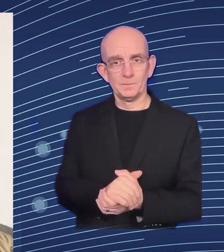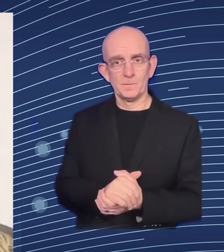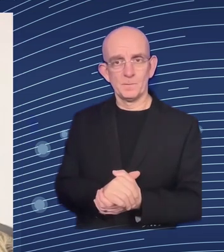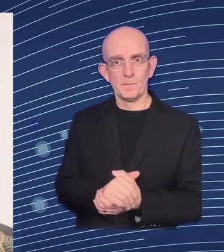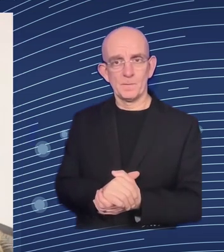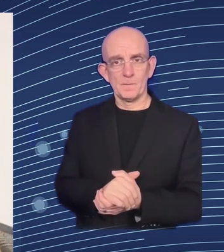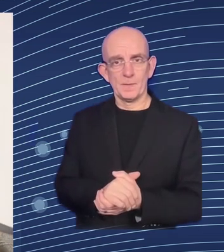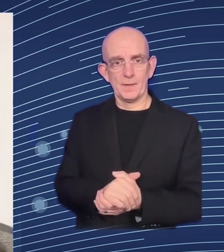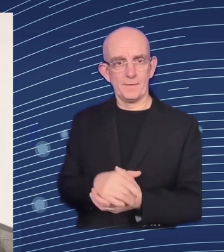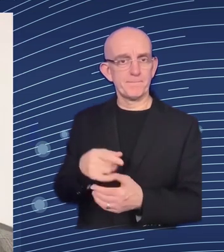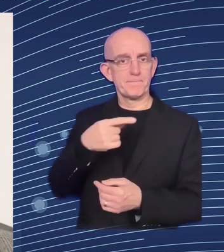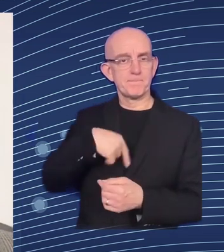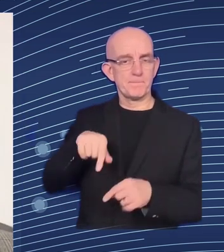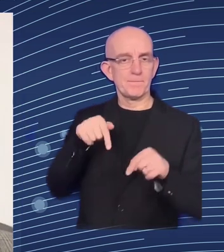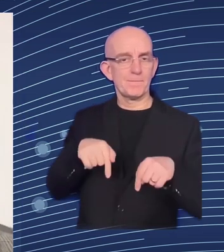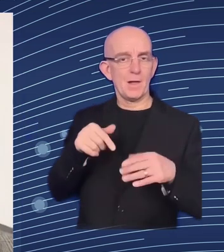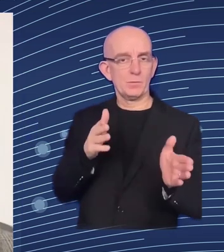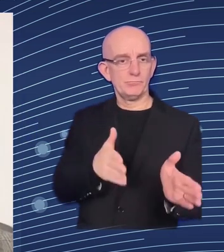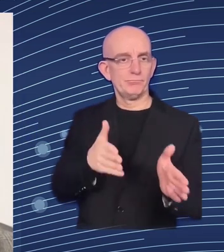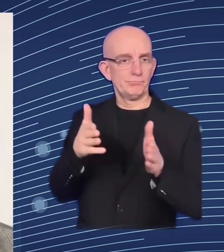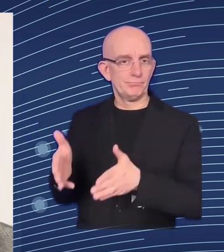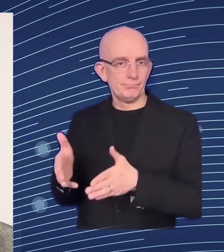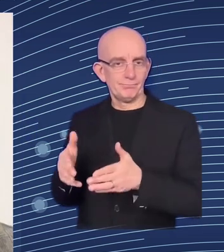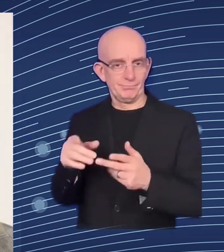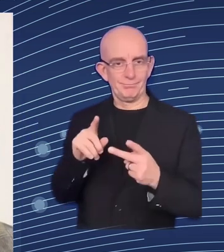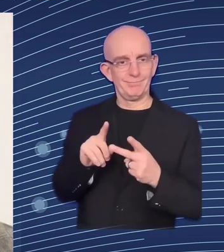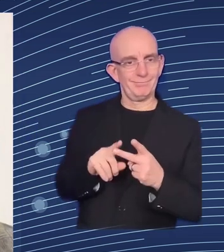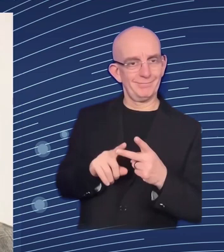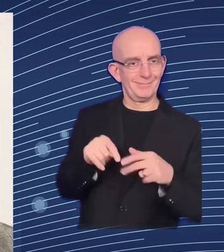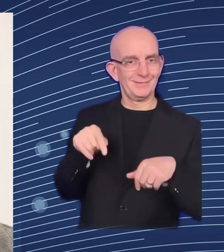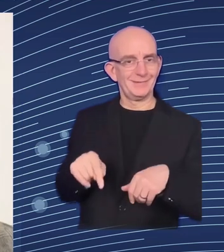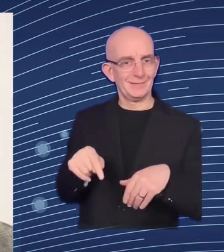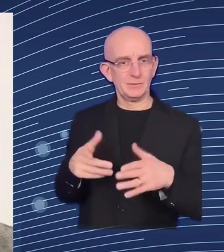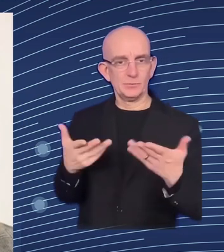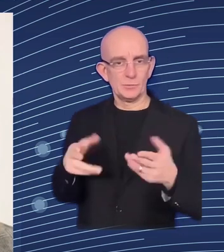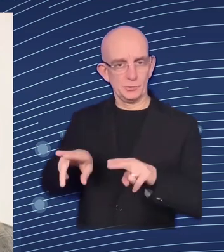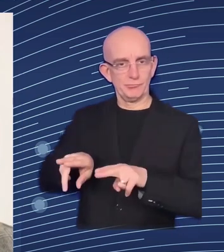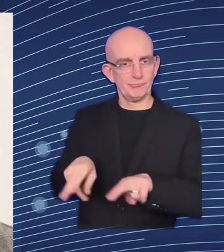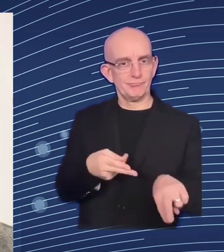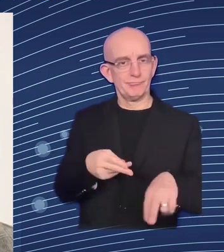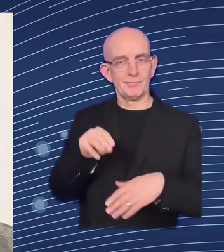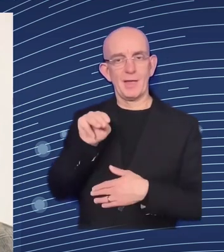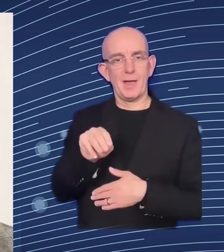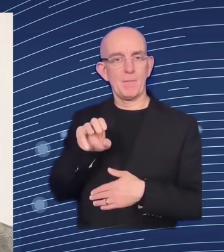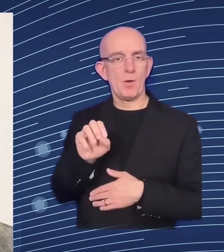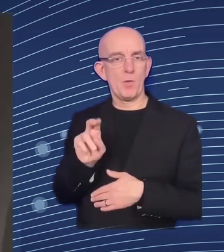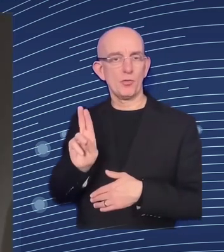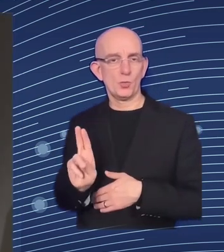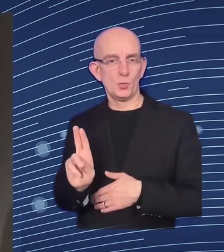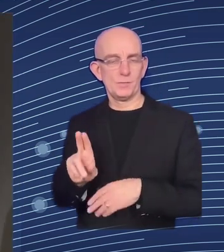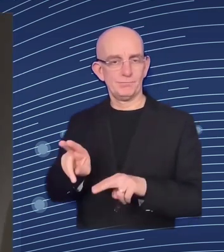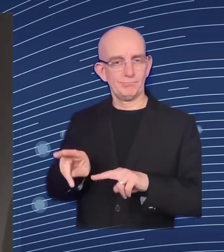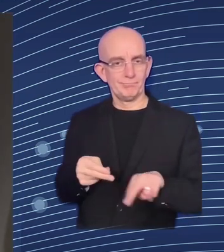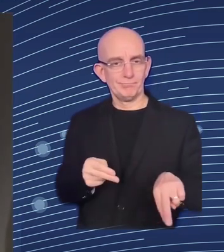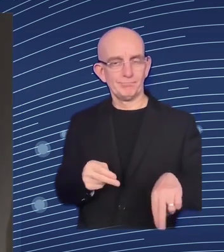of the mou between the european training foundation and the ebrd um as mentioned before we have been working together for